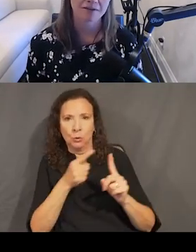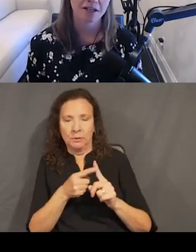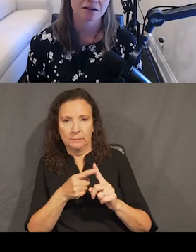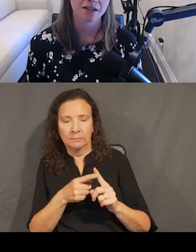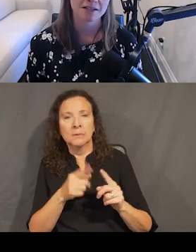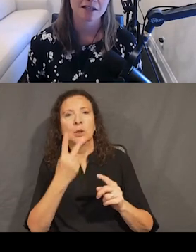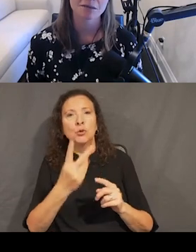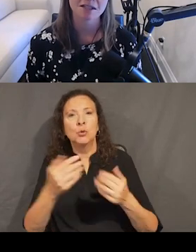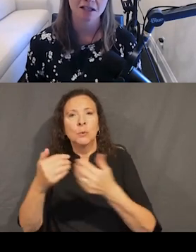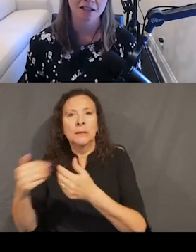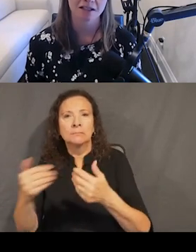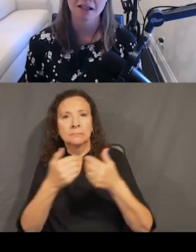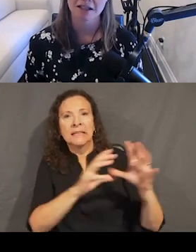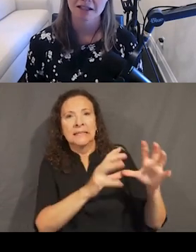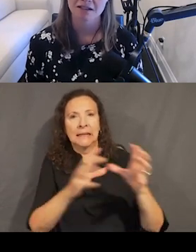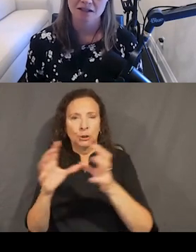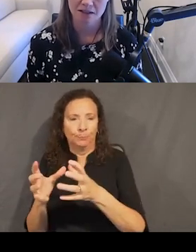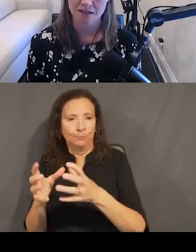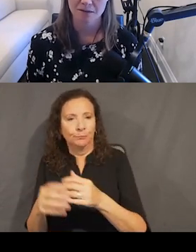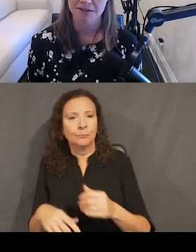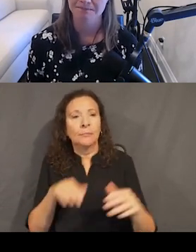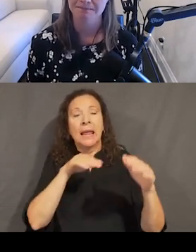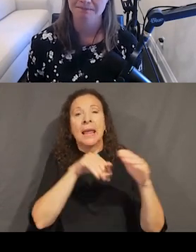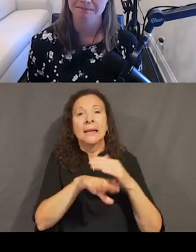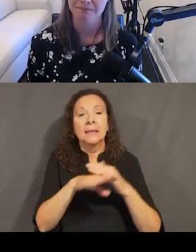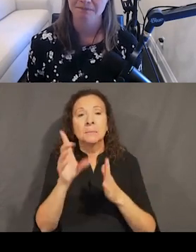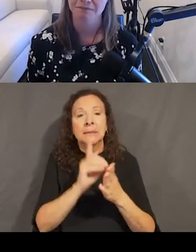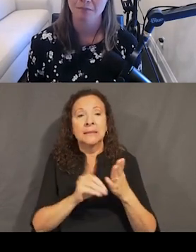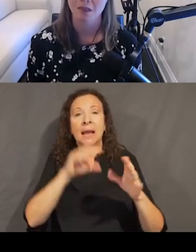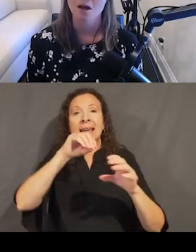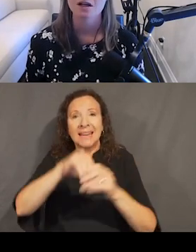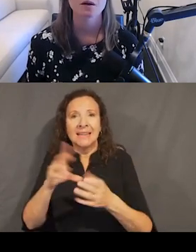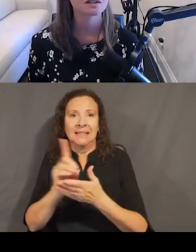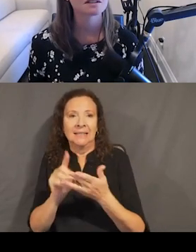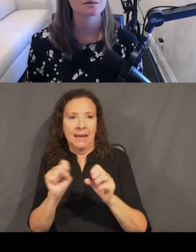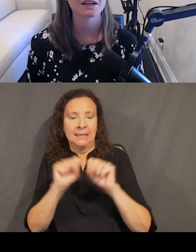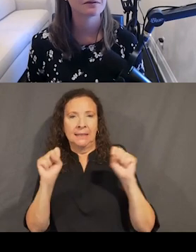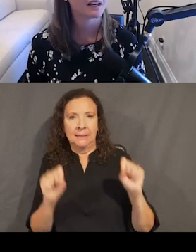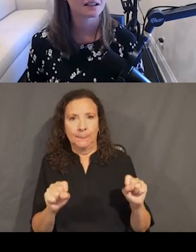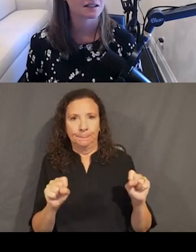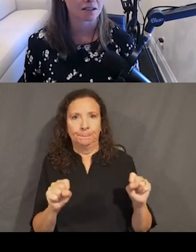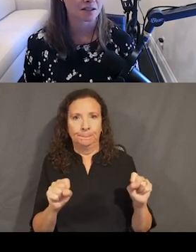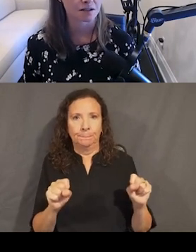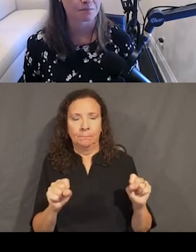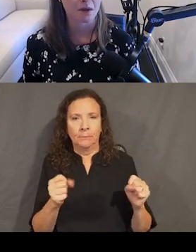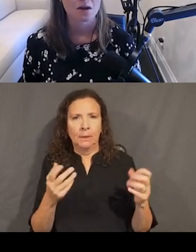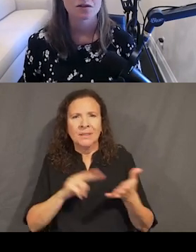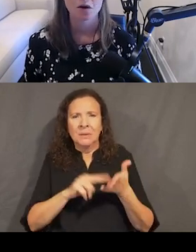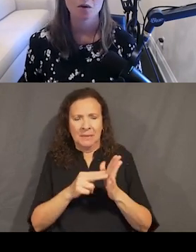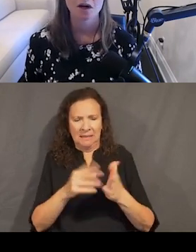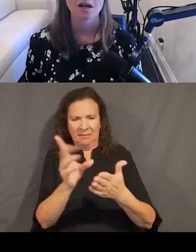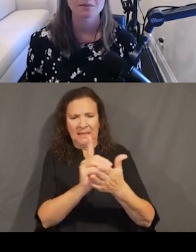I've titled accessible design in design systems. And I wanted to start by defining a design system.